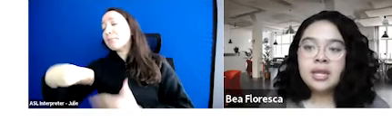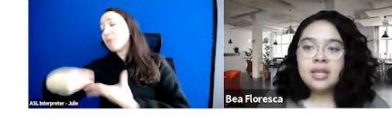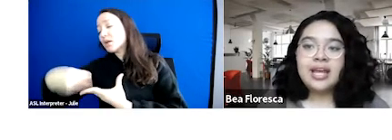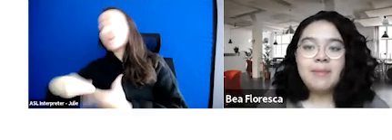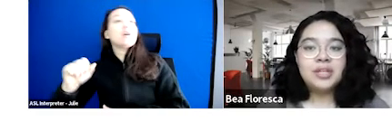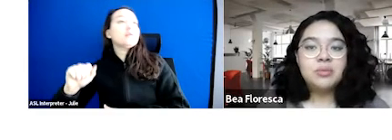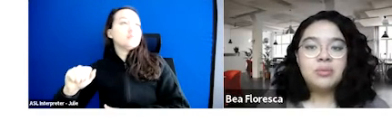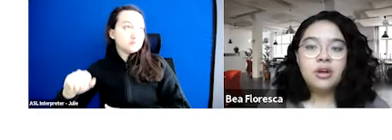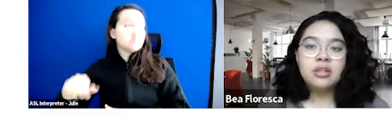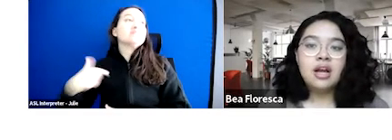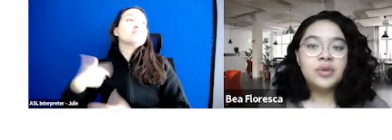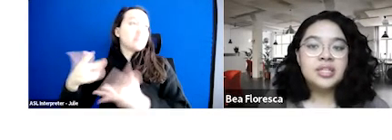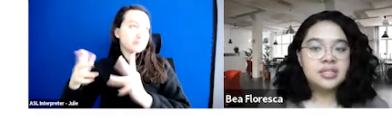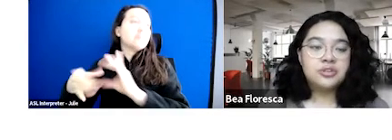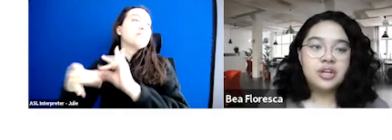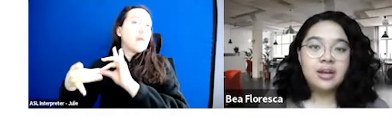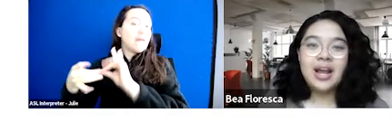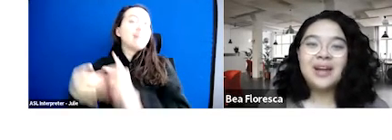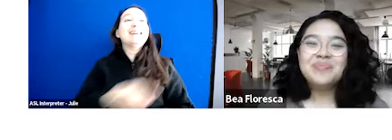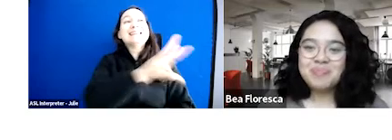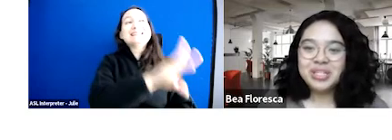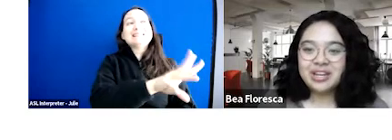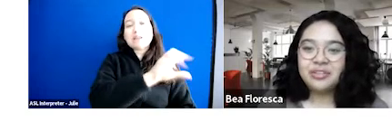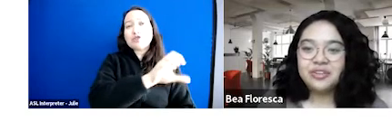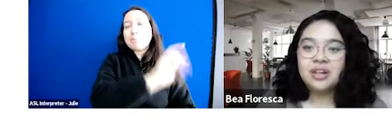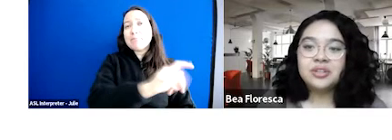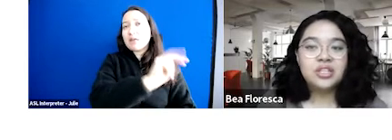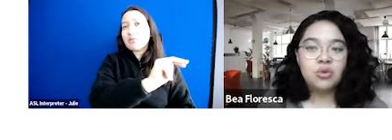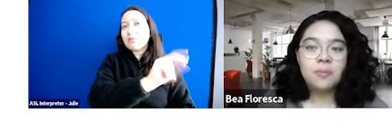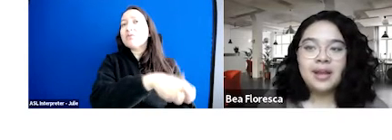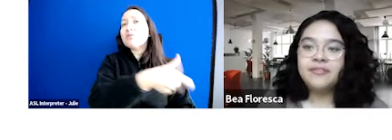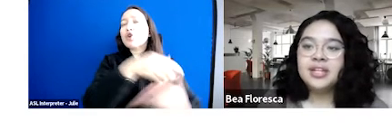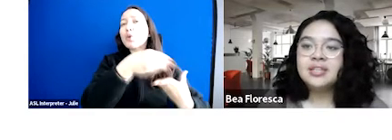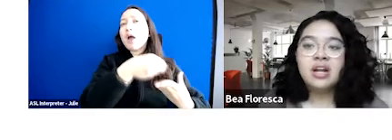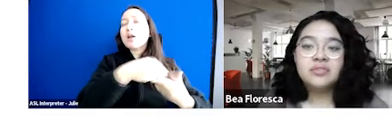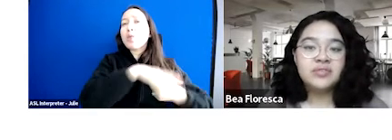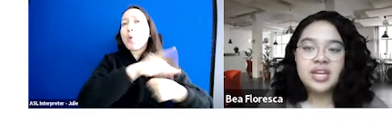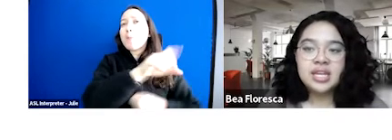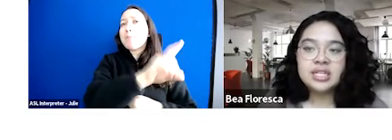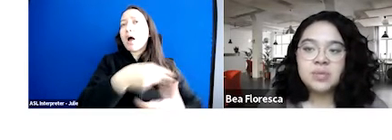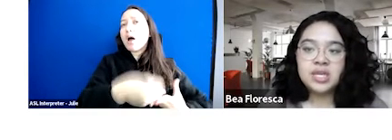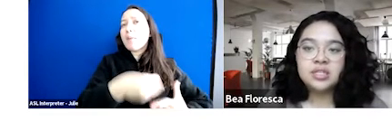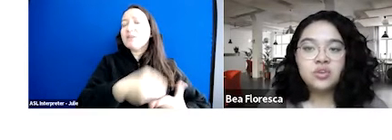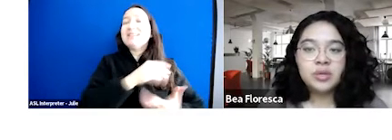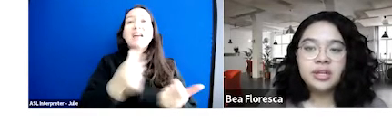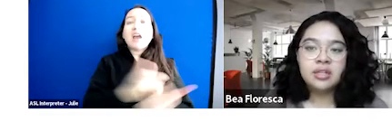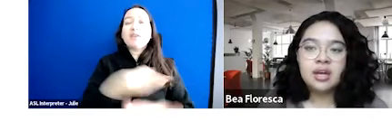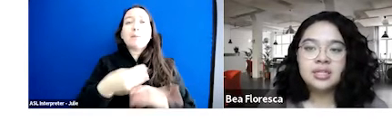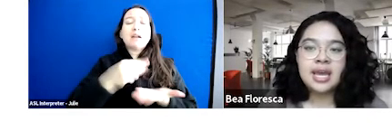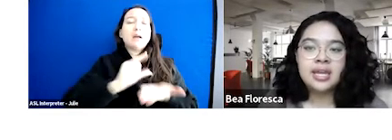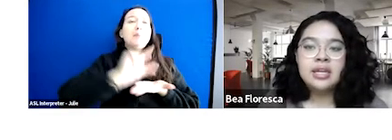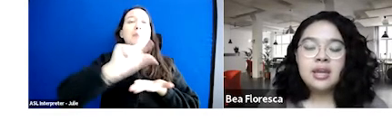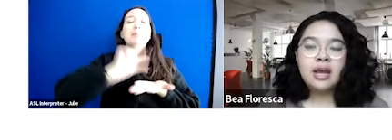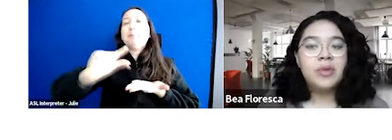ARPA that I mentioned before, along with 600 million other dollars in local bond funds. And all of this funding is being distributed